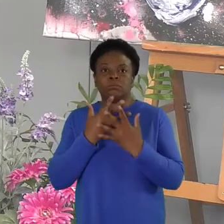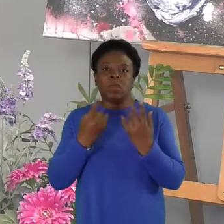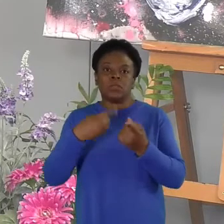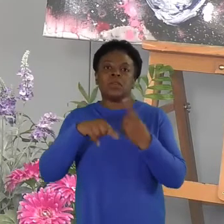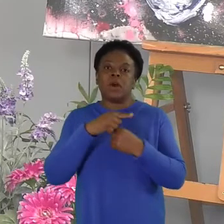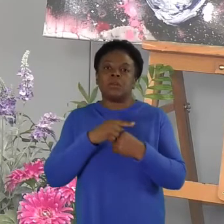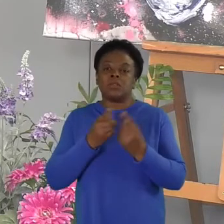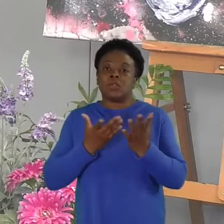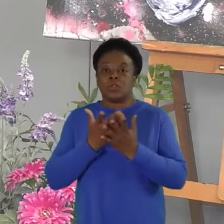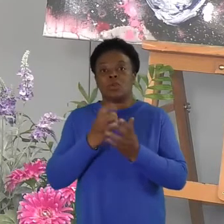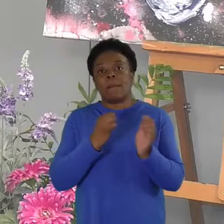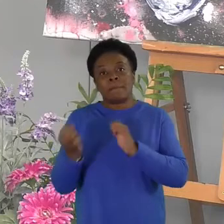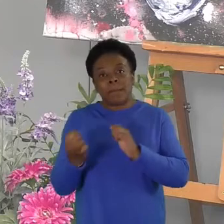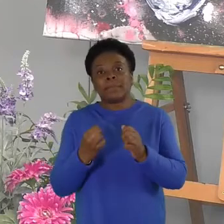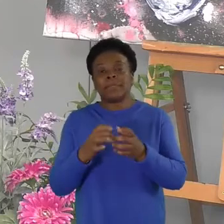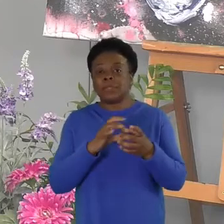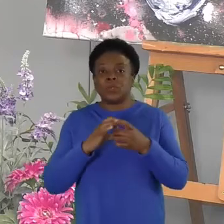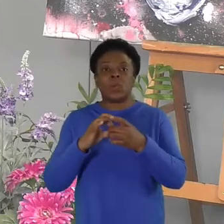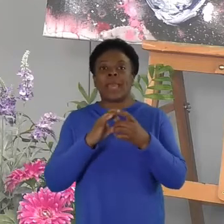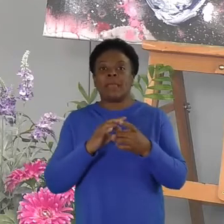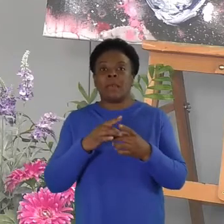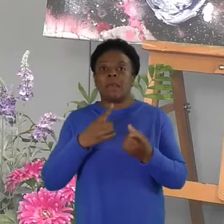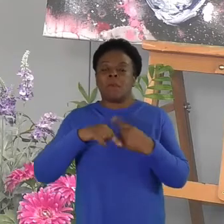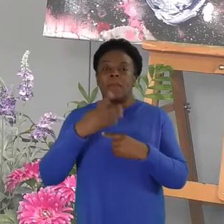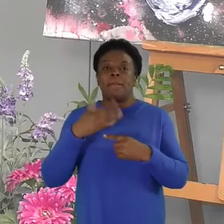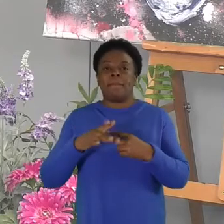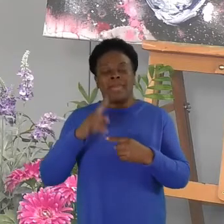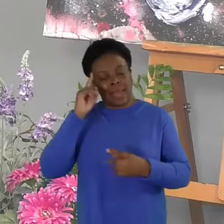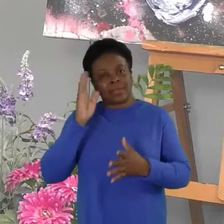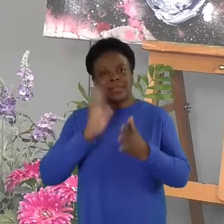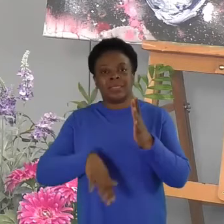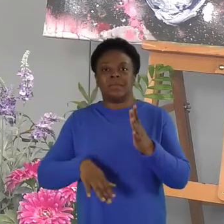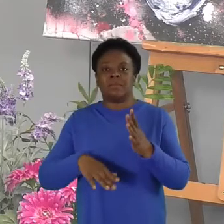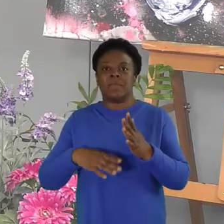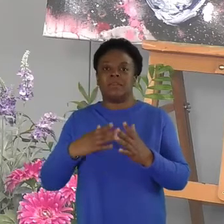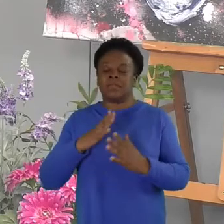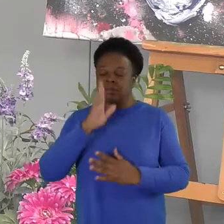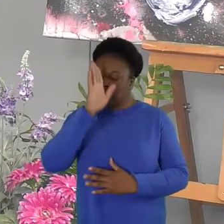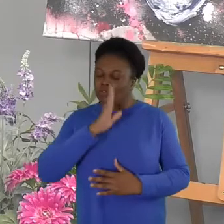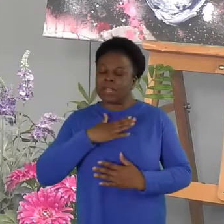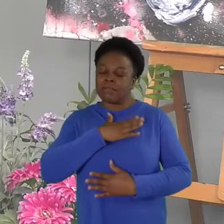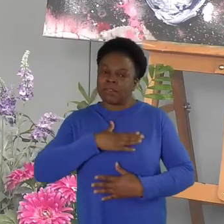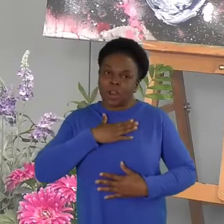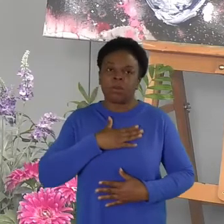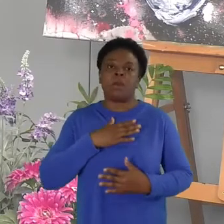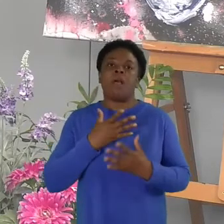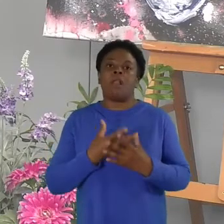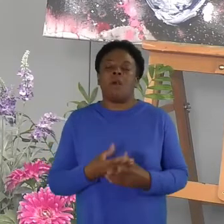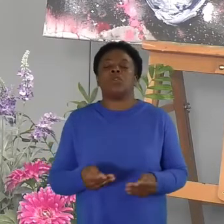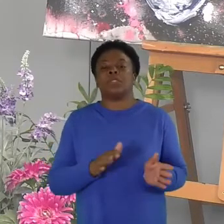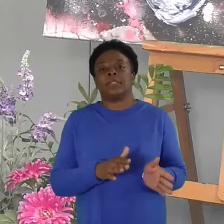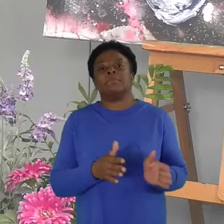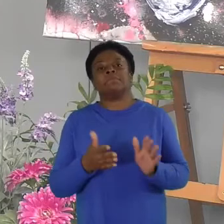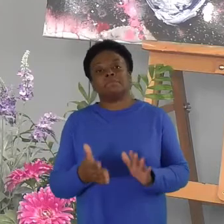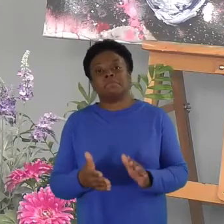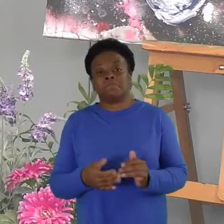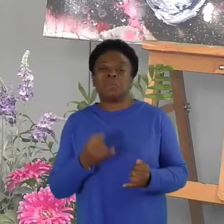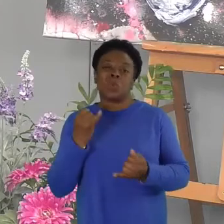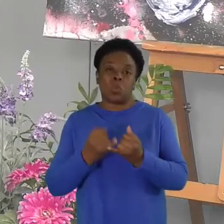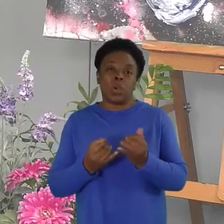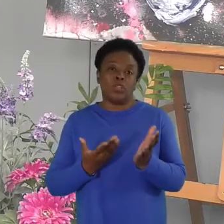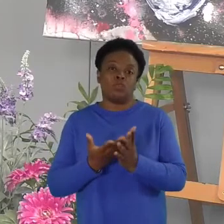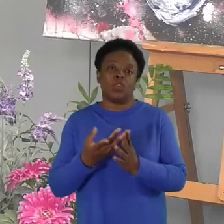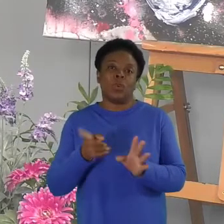experienced grief and loss in all sorts of different ways, particularly in this last year. And so I'd really like us to pray now